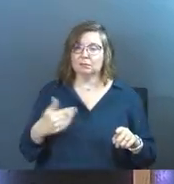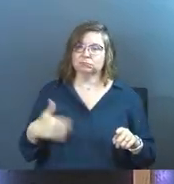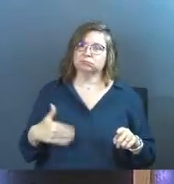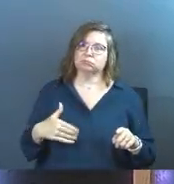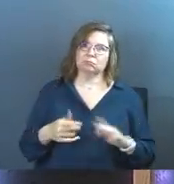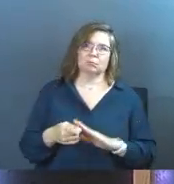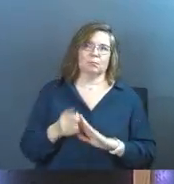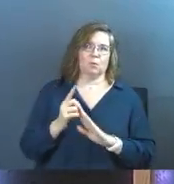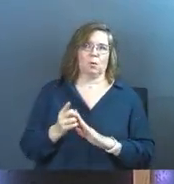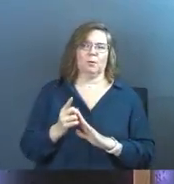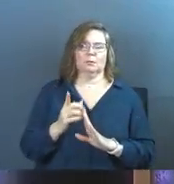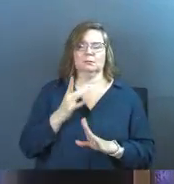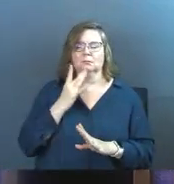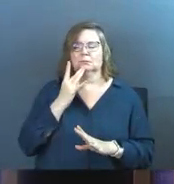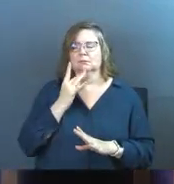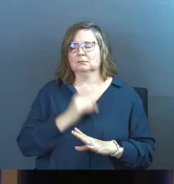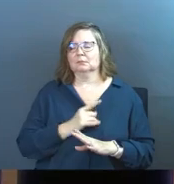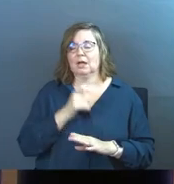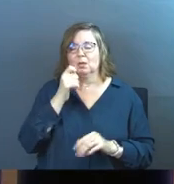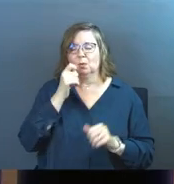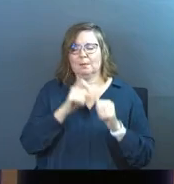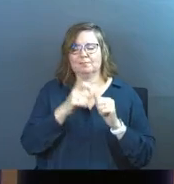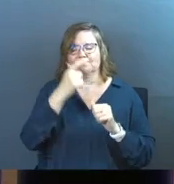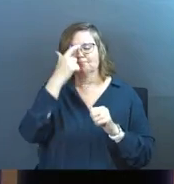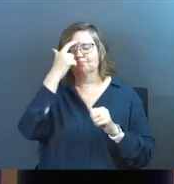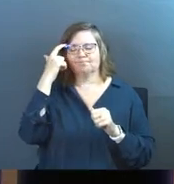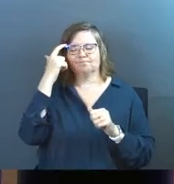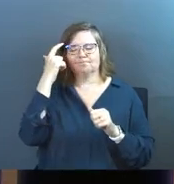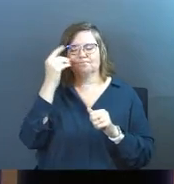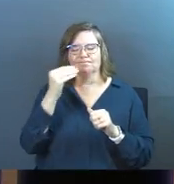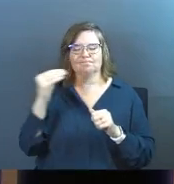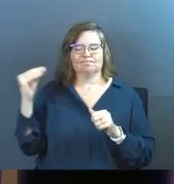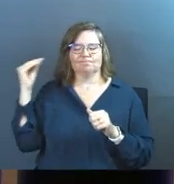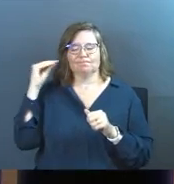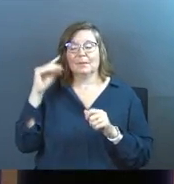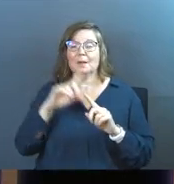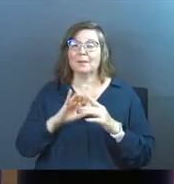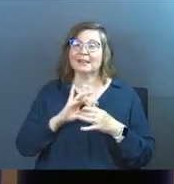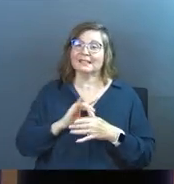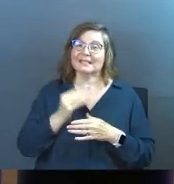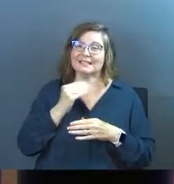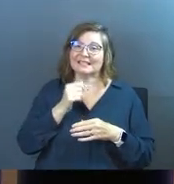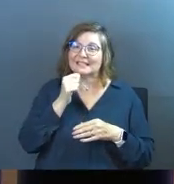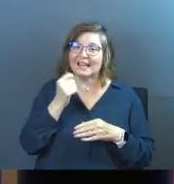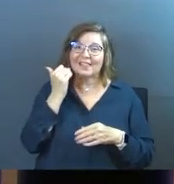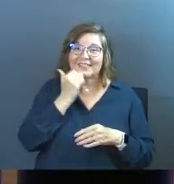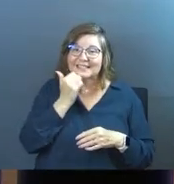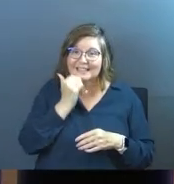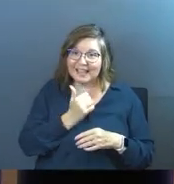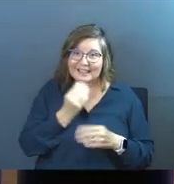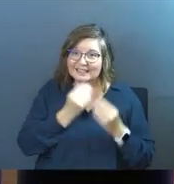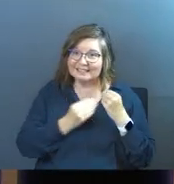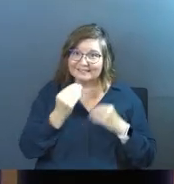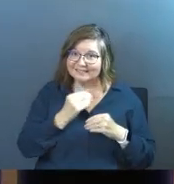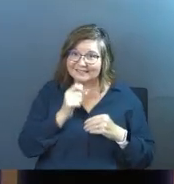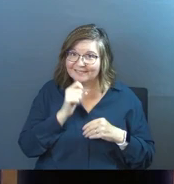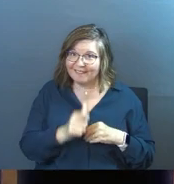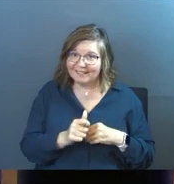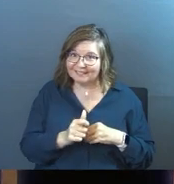it's a moment and you remember the steak dinner, but the steak dinner is not your daily sustenance.